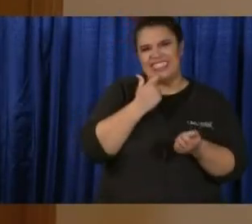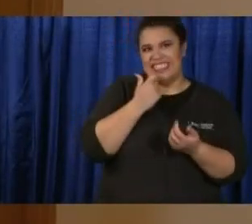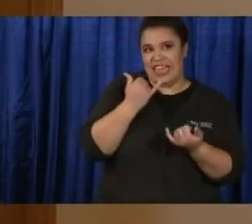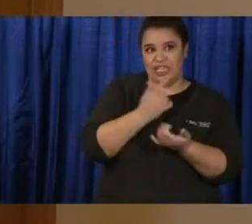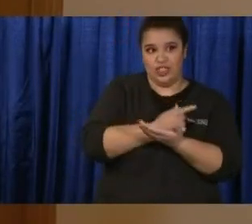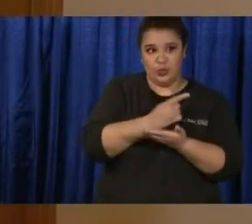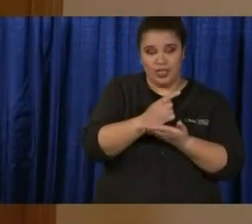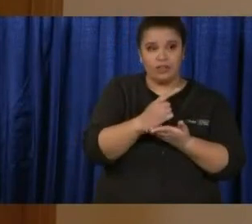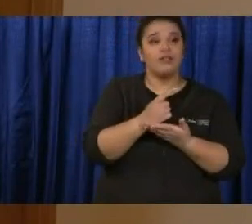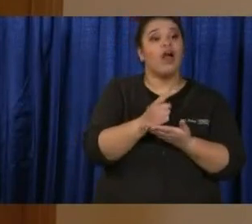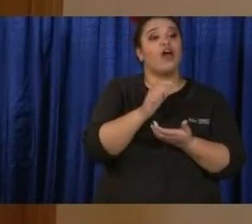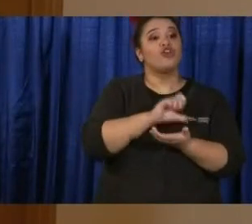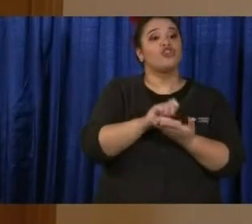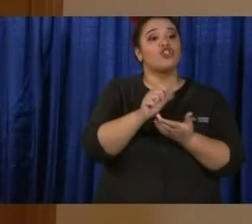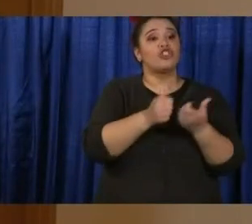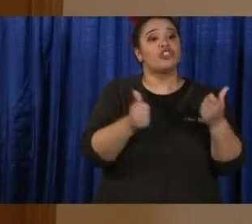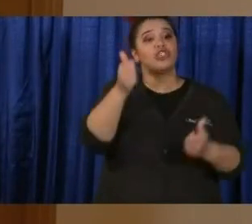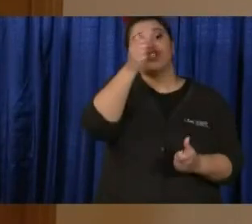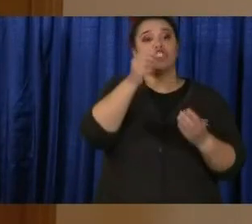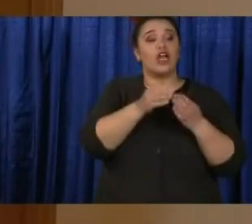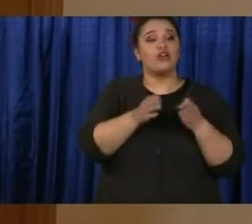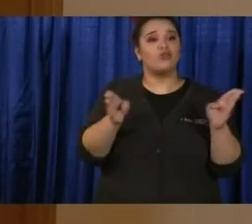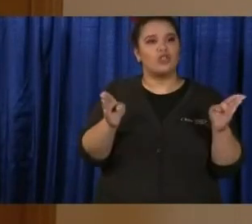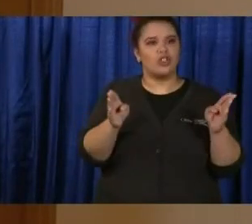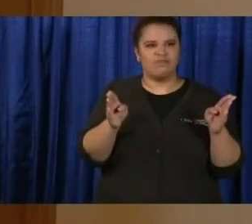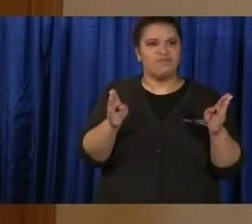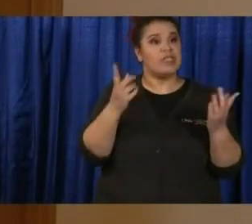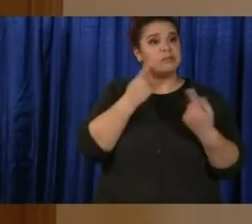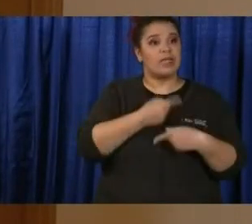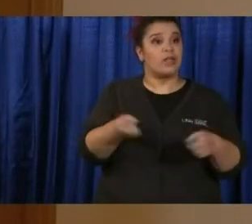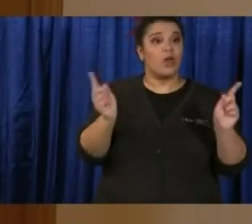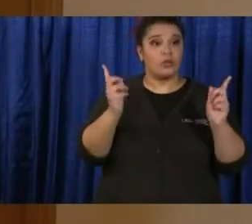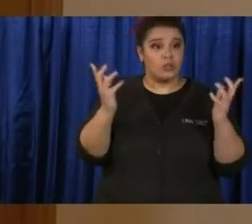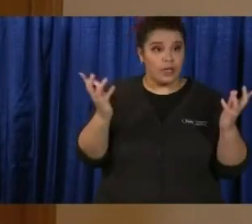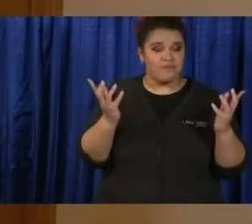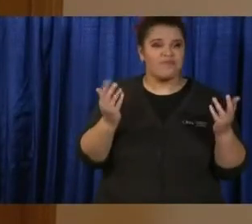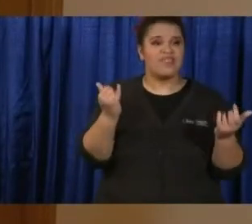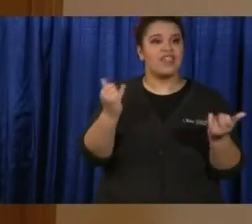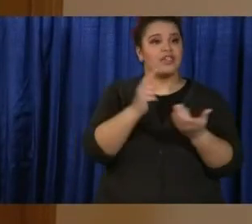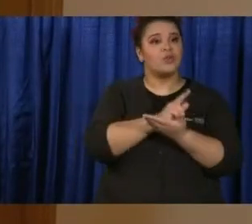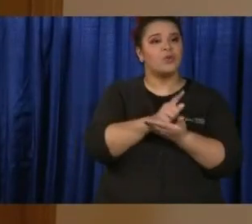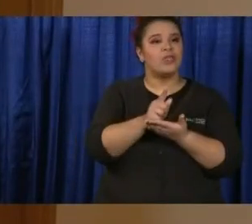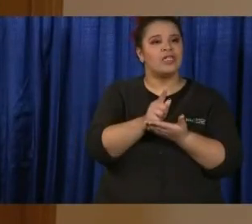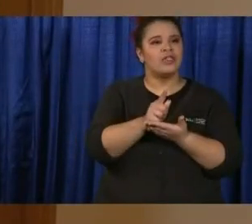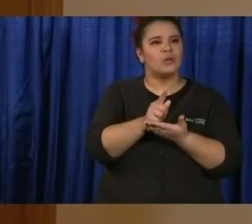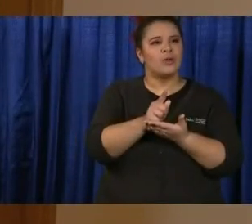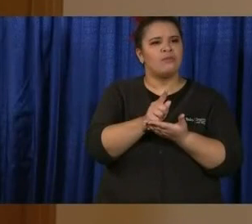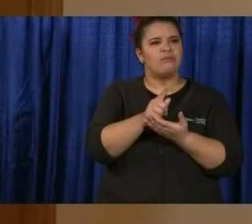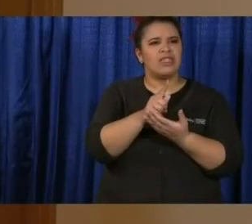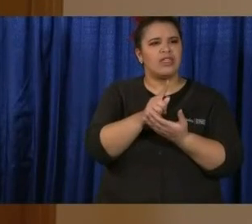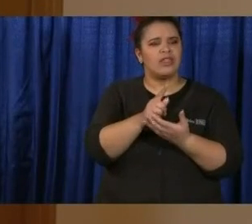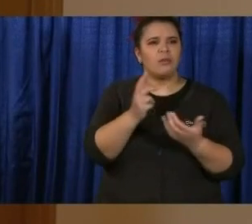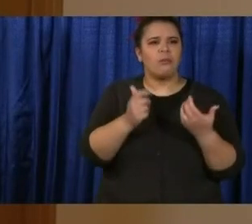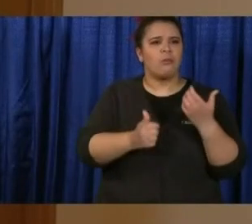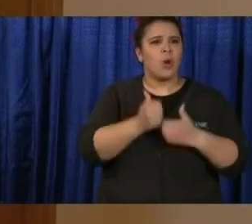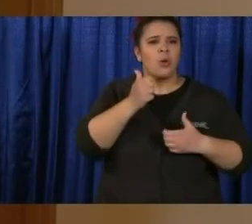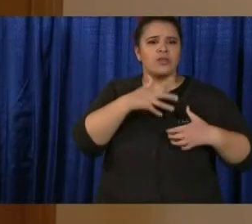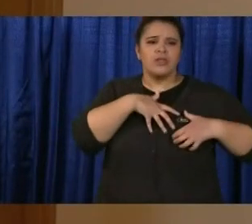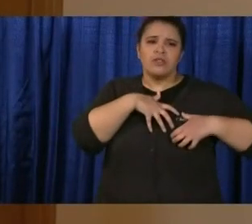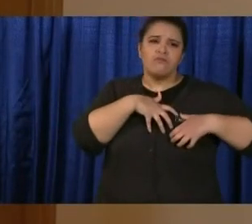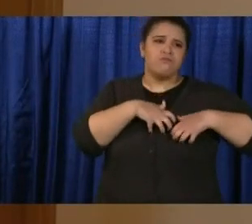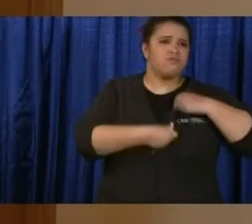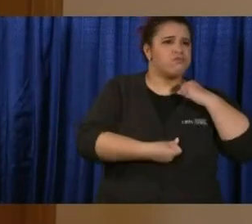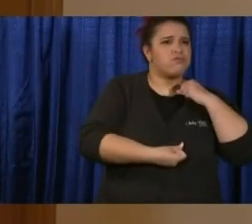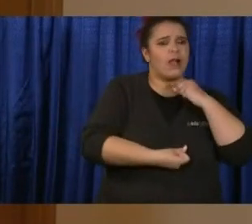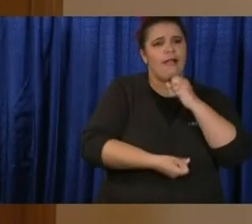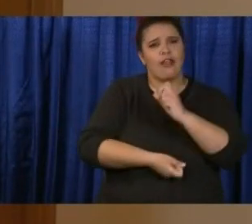this week for America would be the hardest and the saddest of most American lives. Do you feel that urgency here